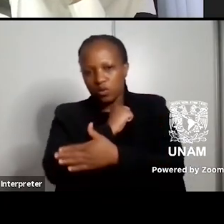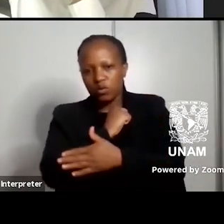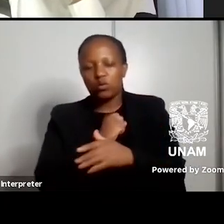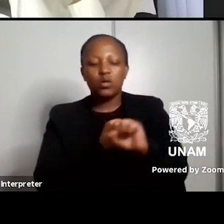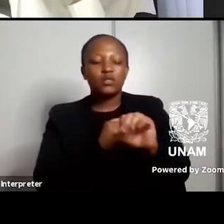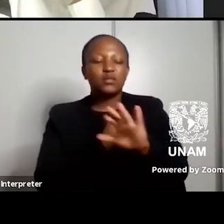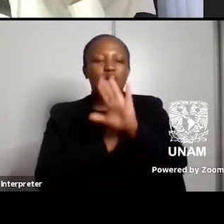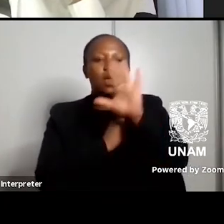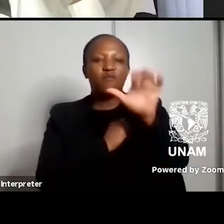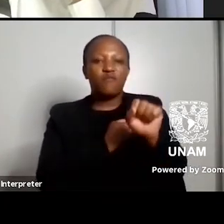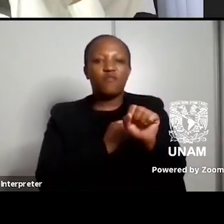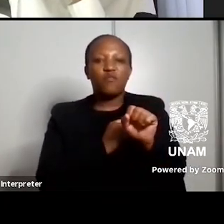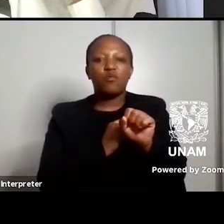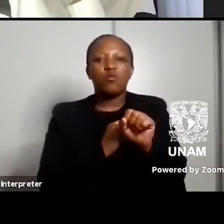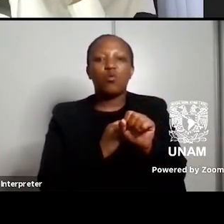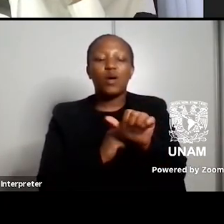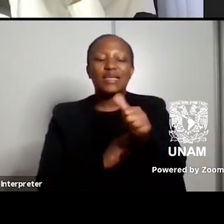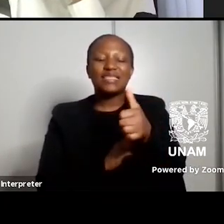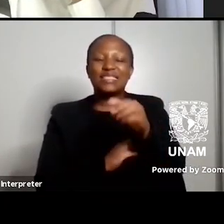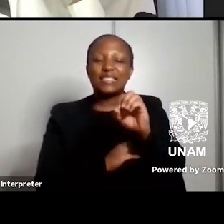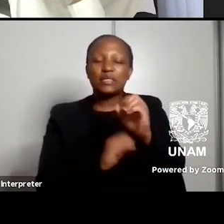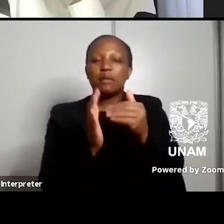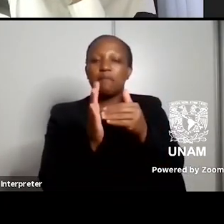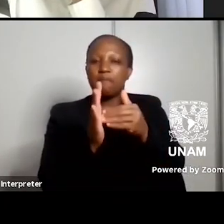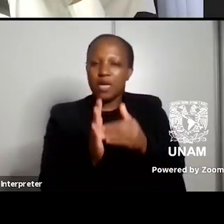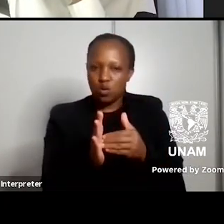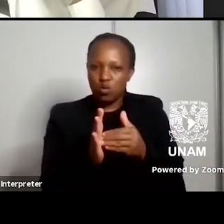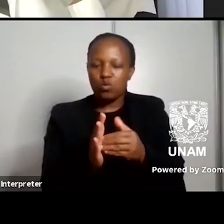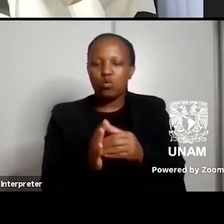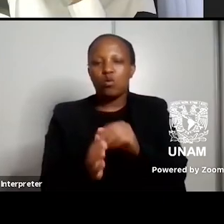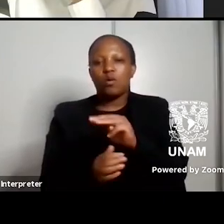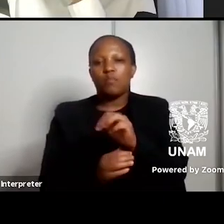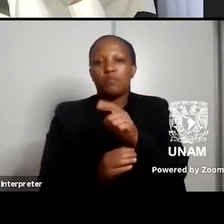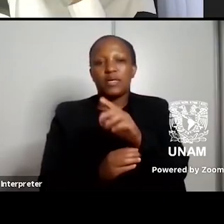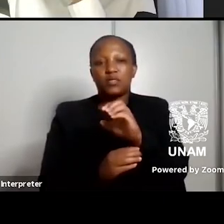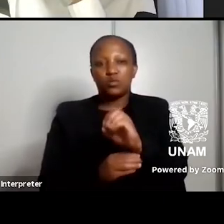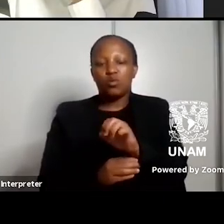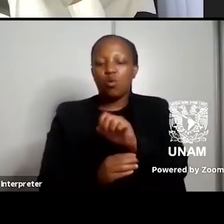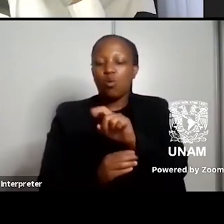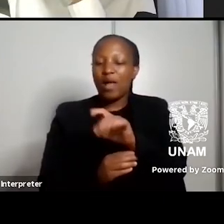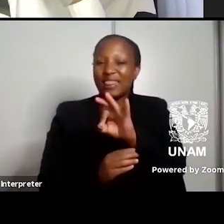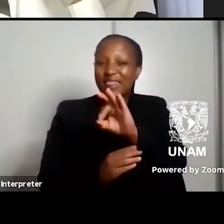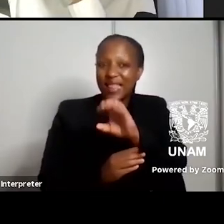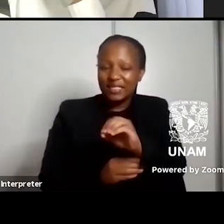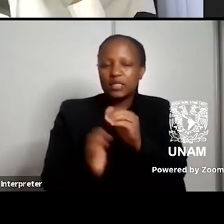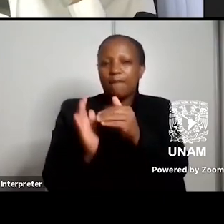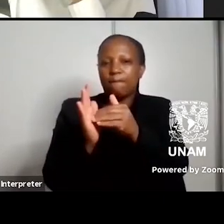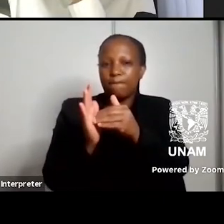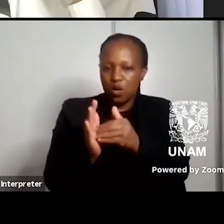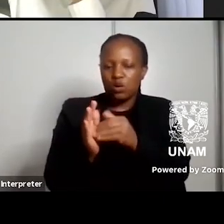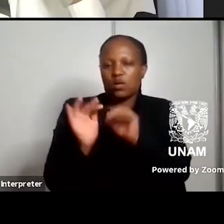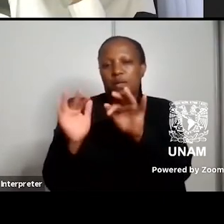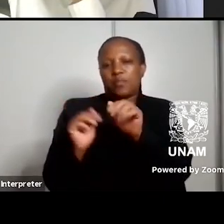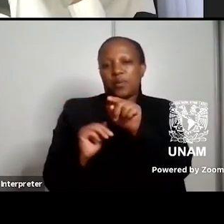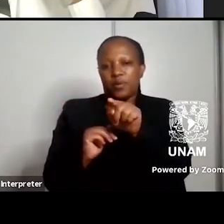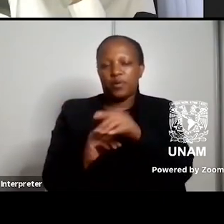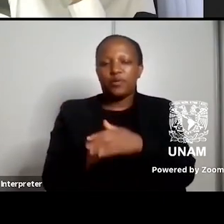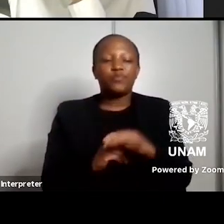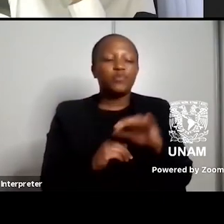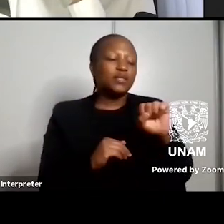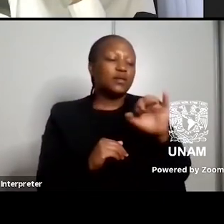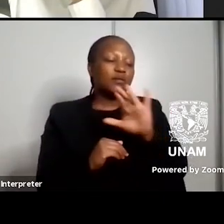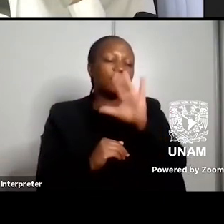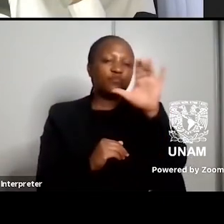of about 60 million people mexico is a country of about 130 million people um in south africa the